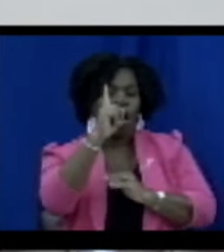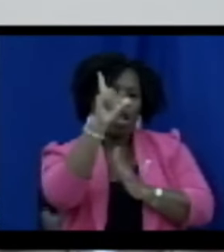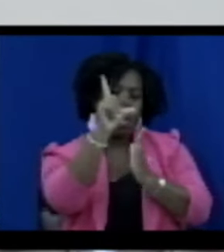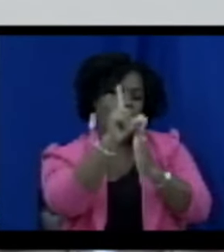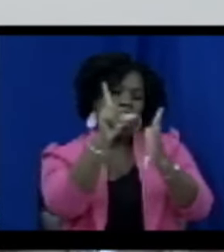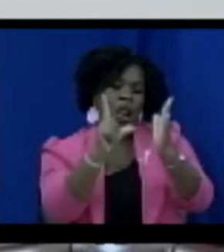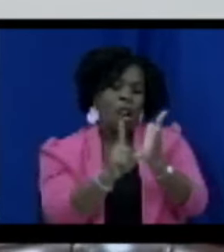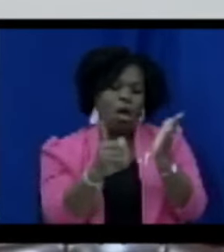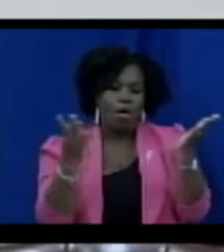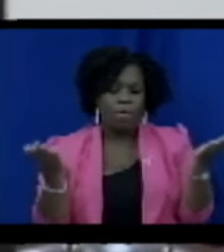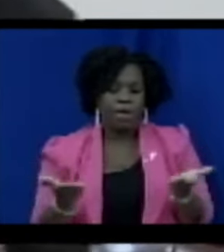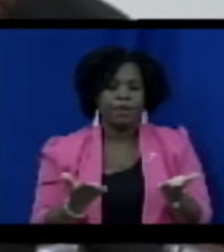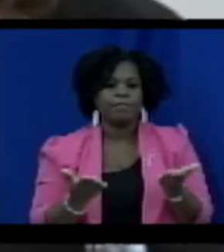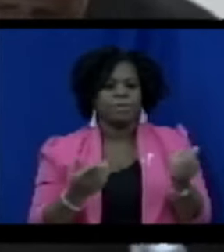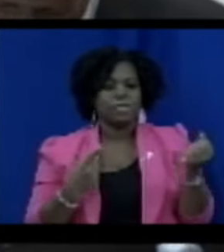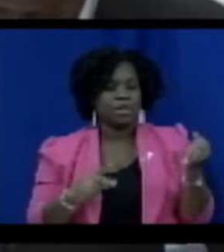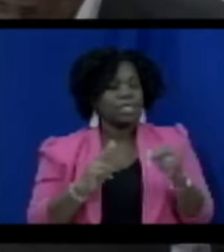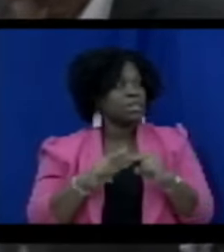Davis.